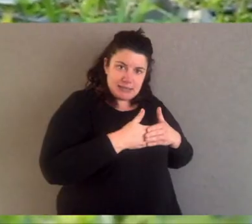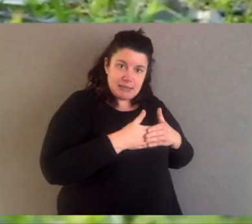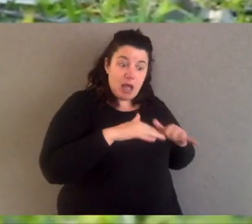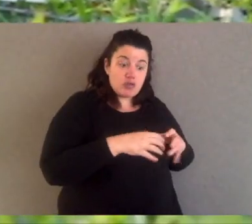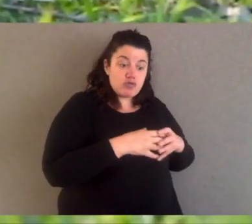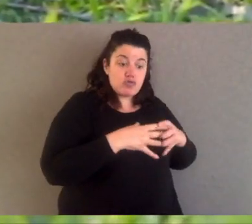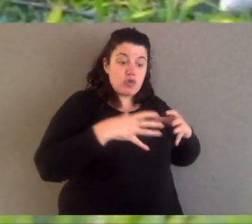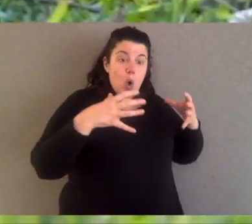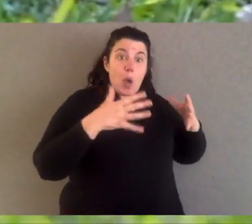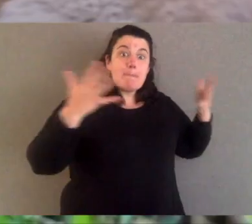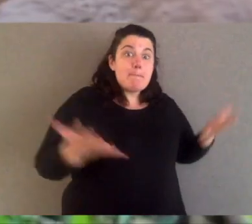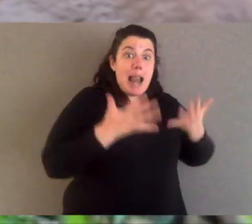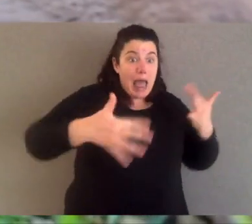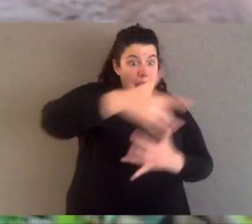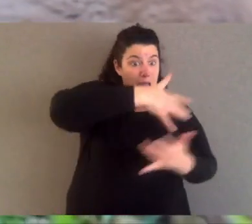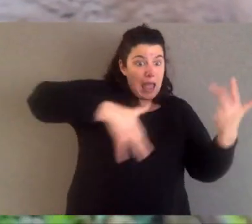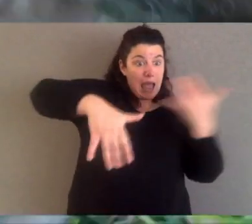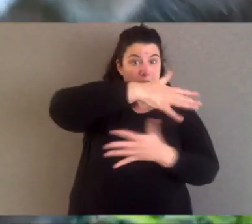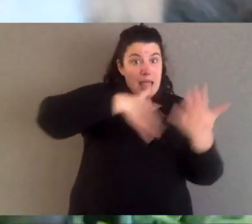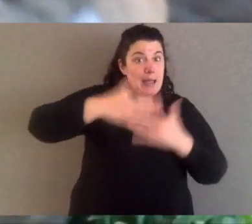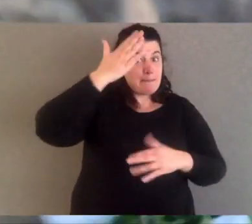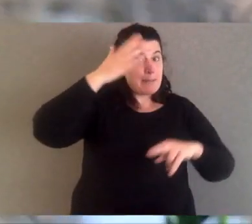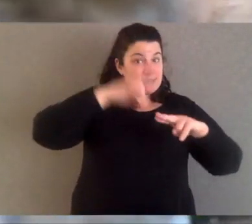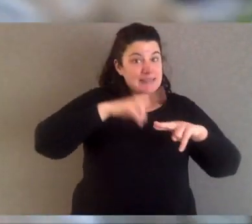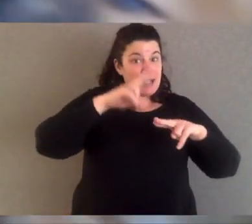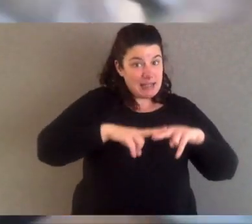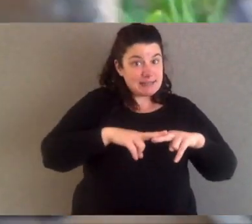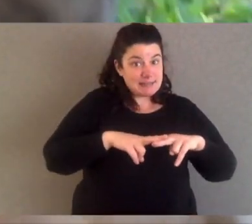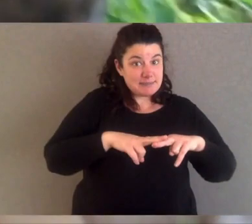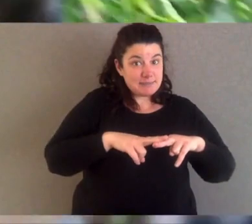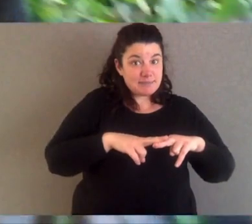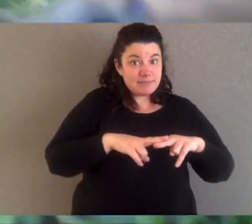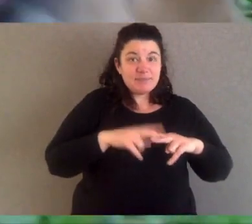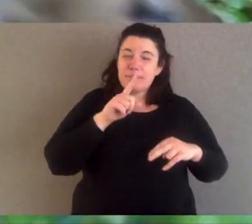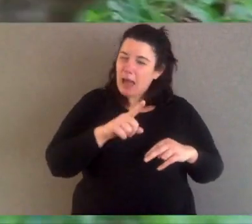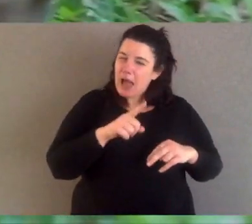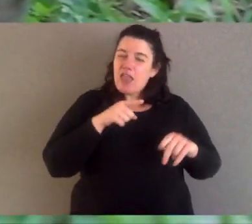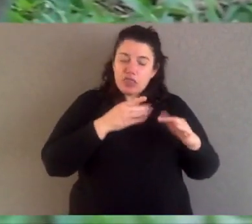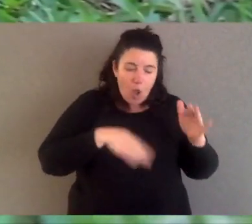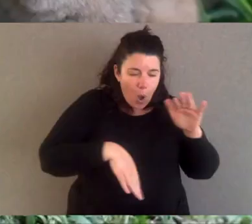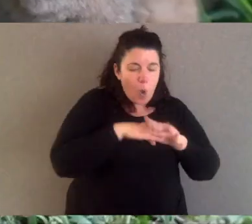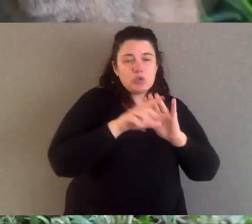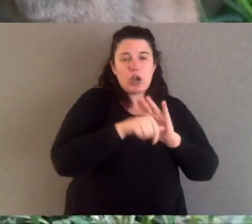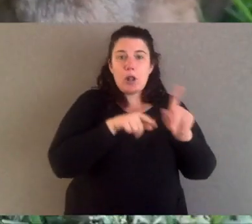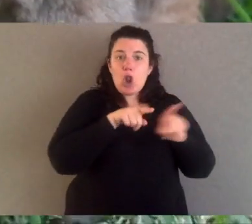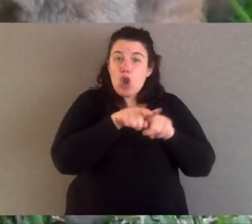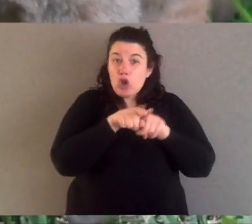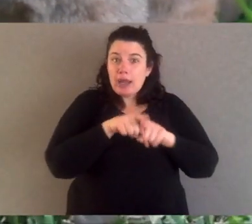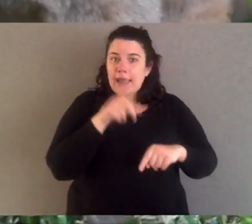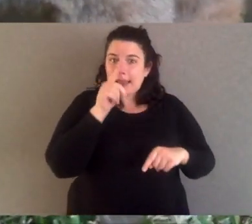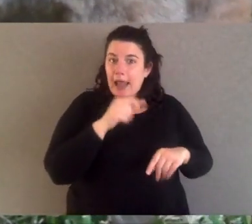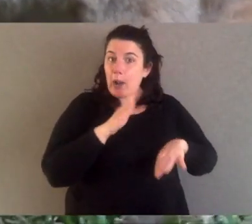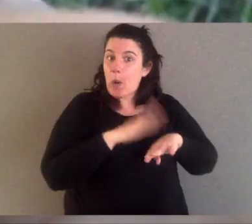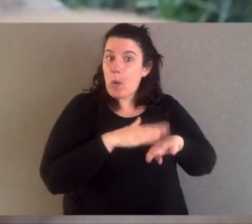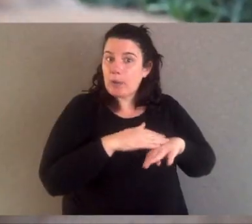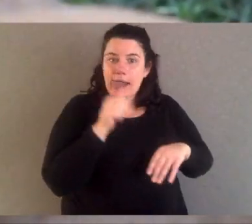always think it's play. But those puppies the whole time are learning. How naughty can they be? What will their parents let them get away with?